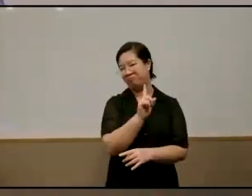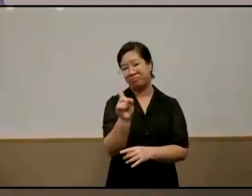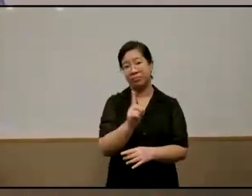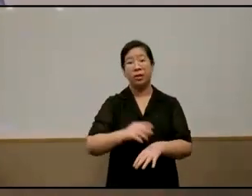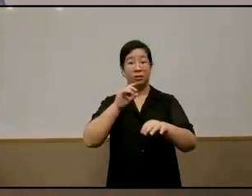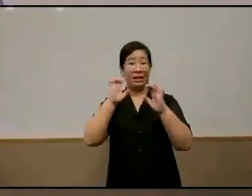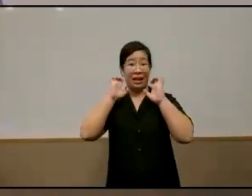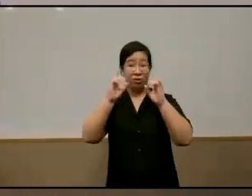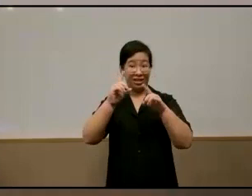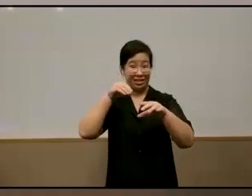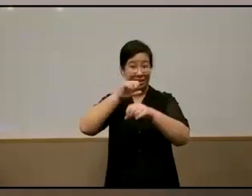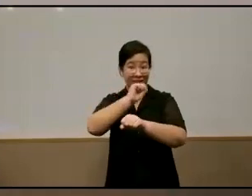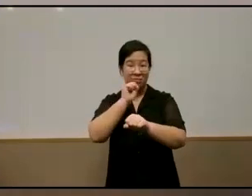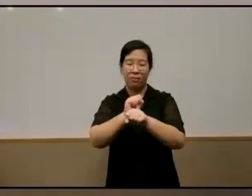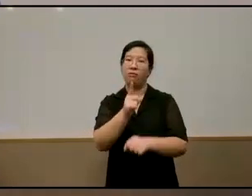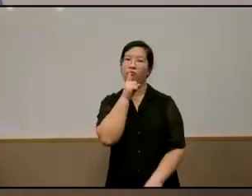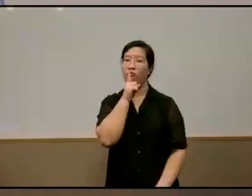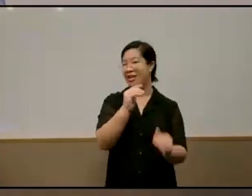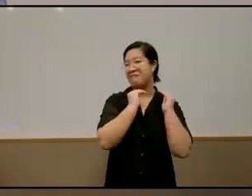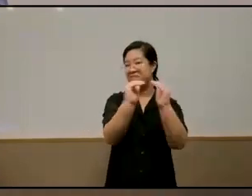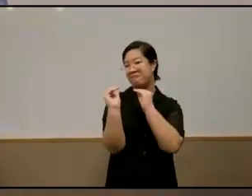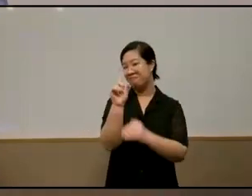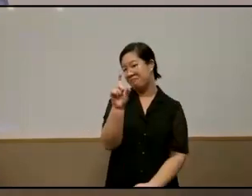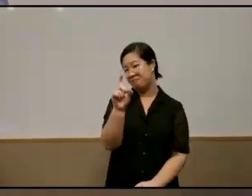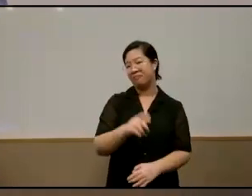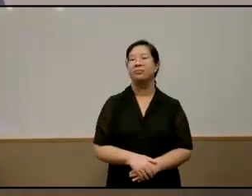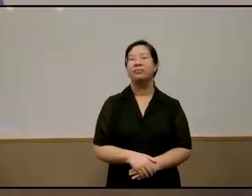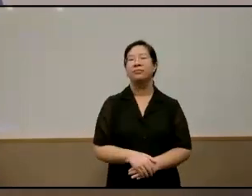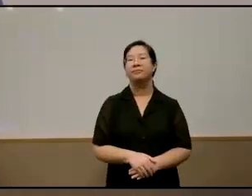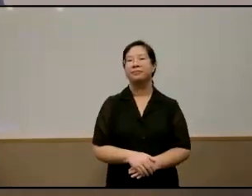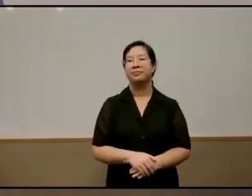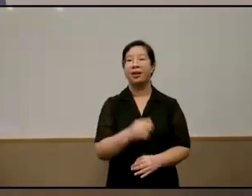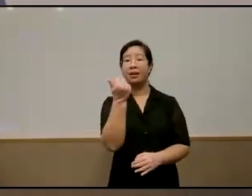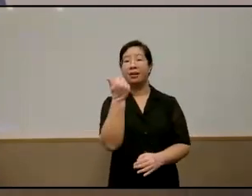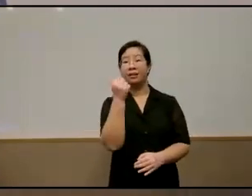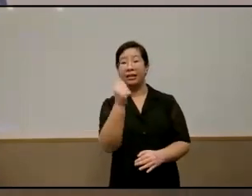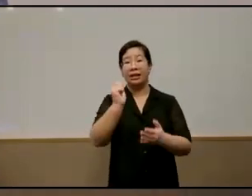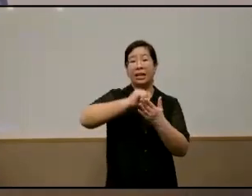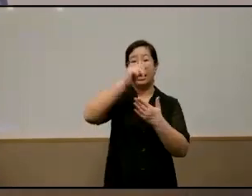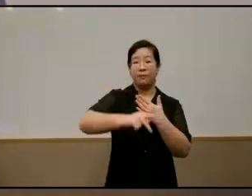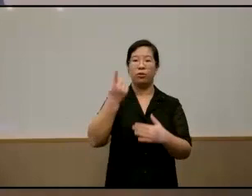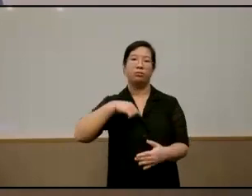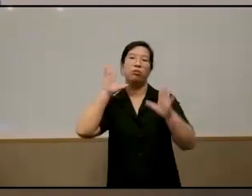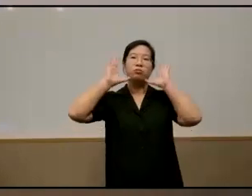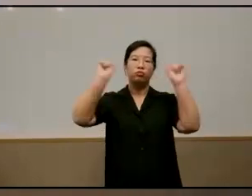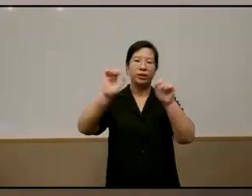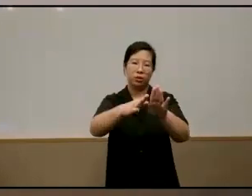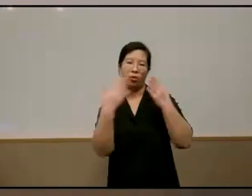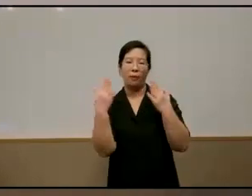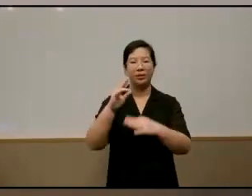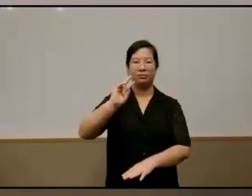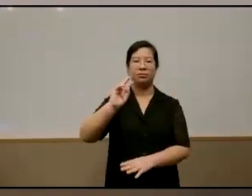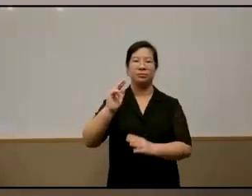truly an equal start on the 10th of April when our president opened the second session of this parliament